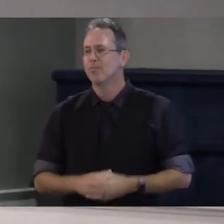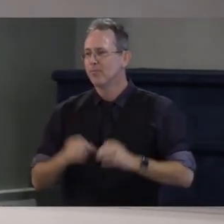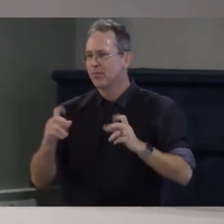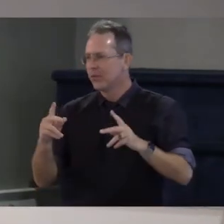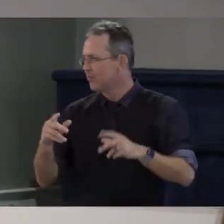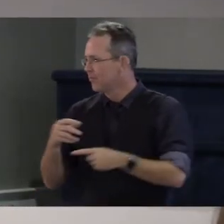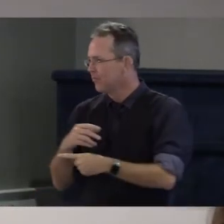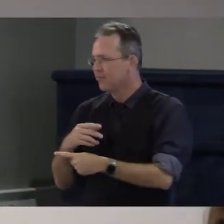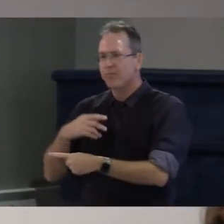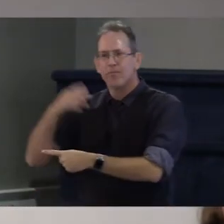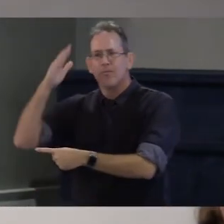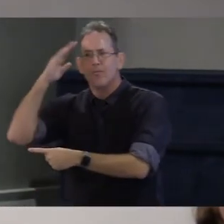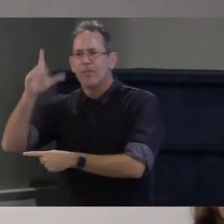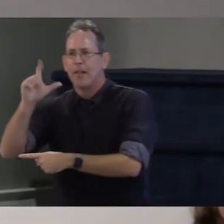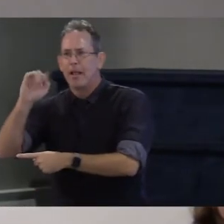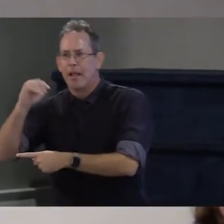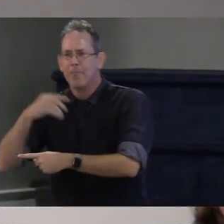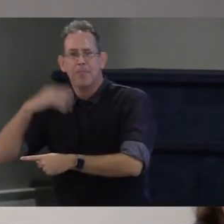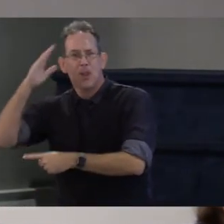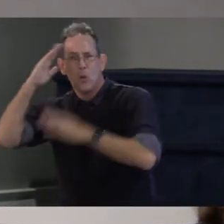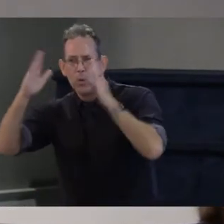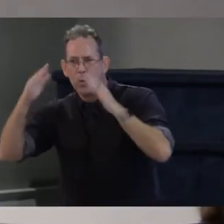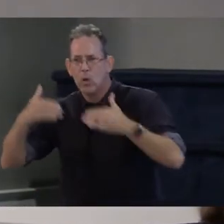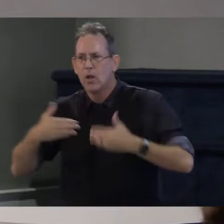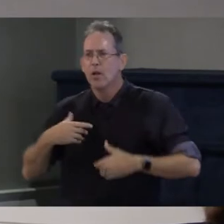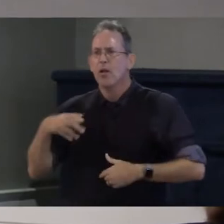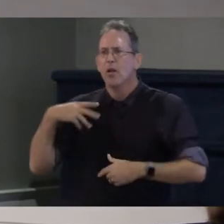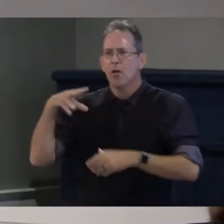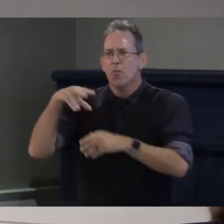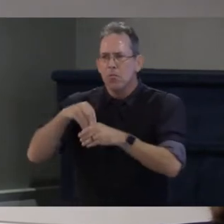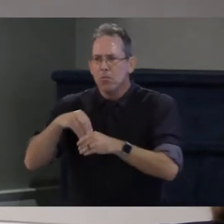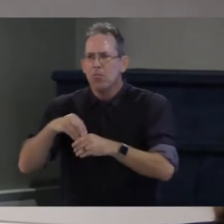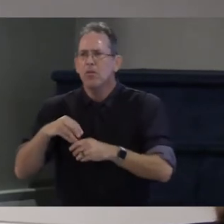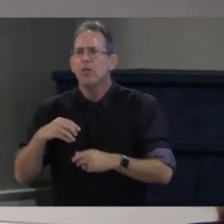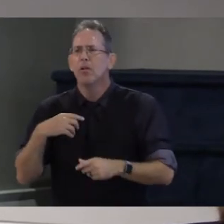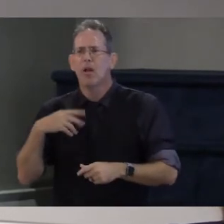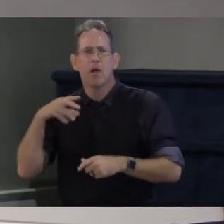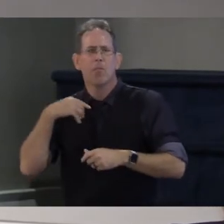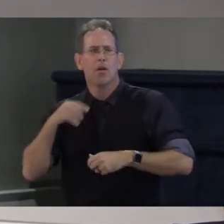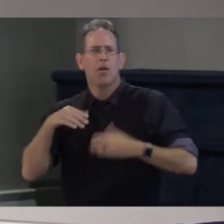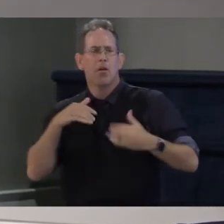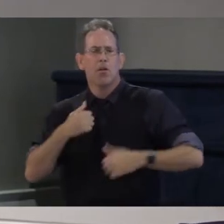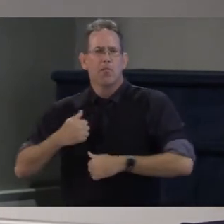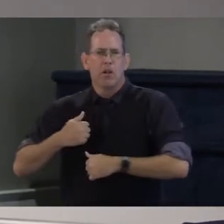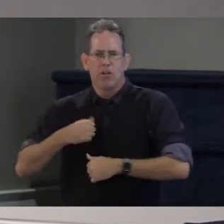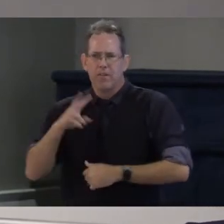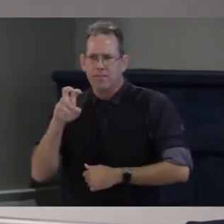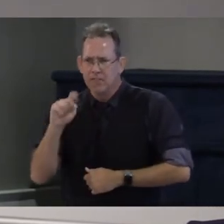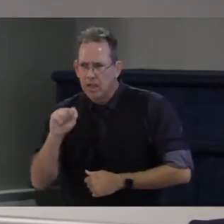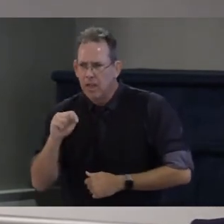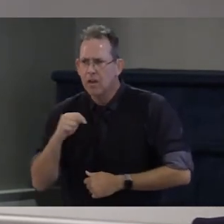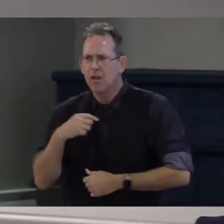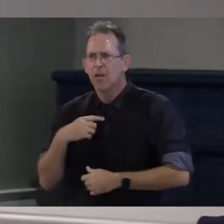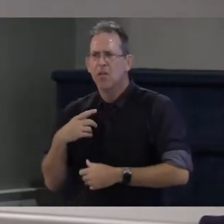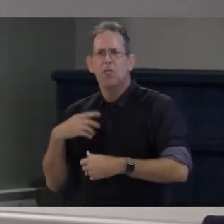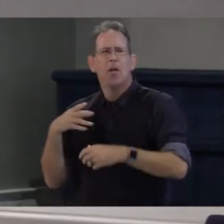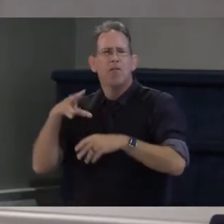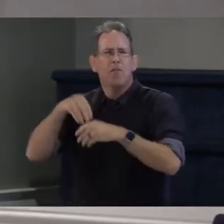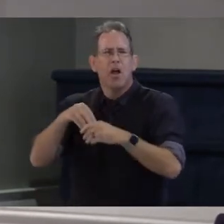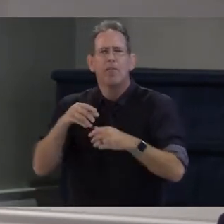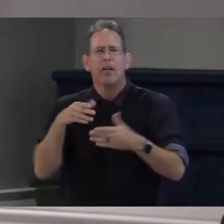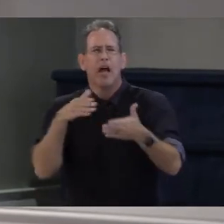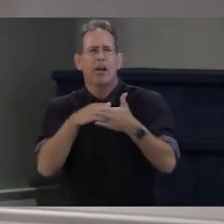Liam Madden I am a Marine Corps veteran who became the leader of the nation's largest anti-war organization of Iraq and Afghanistan veterans